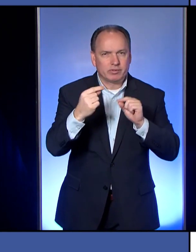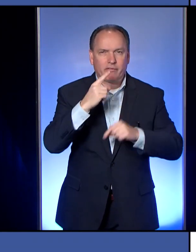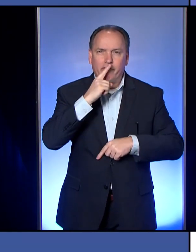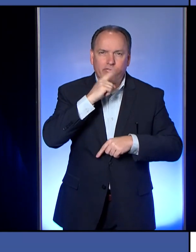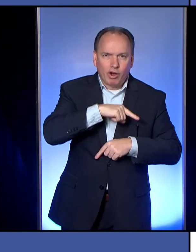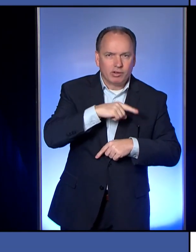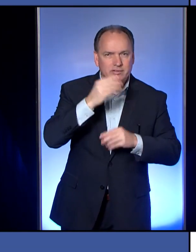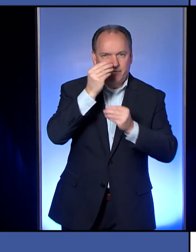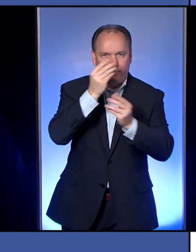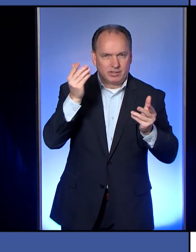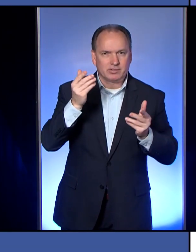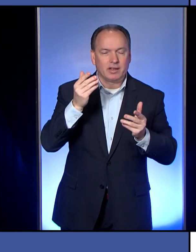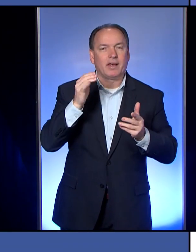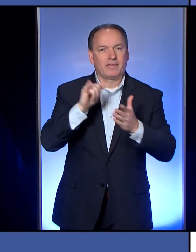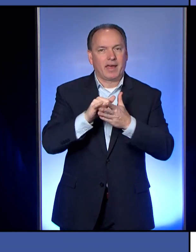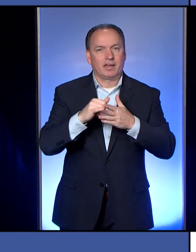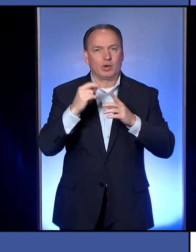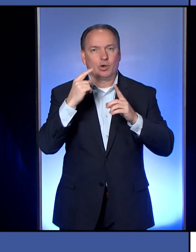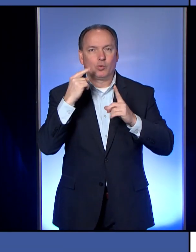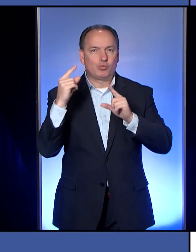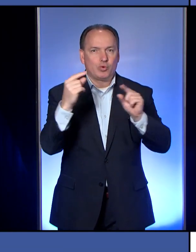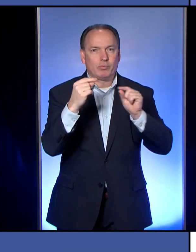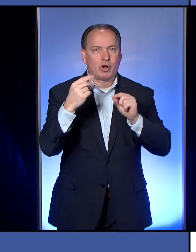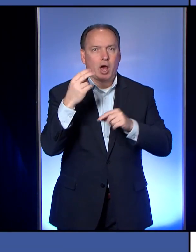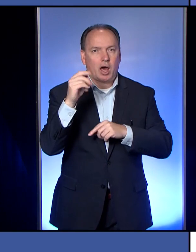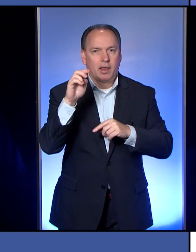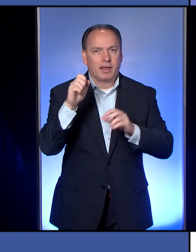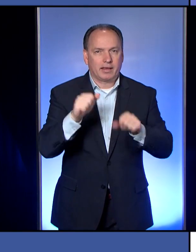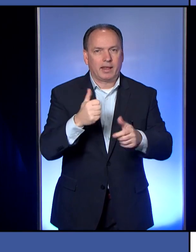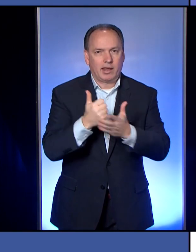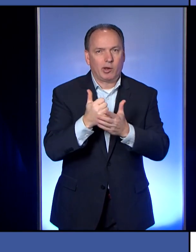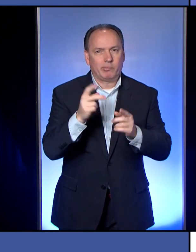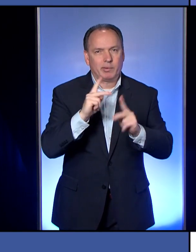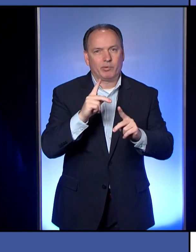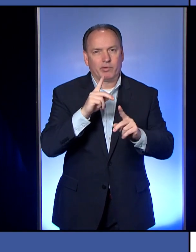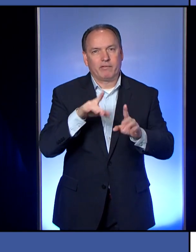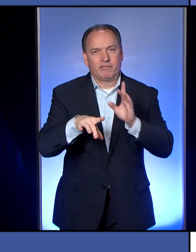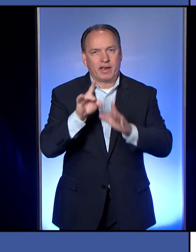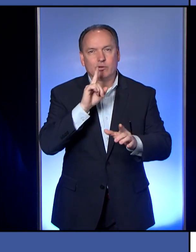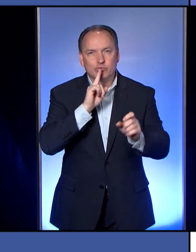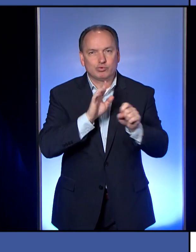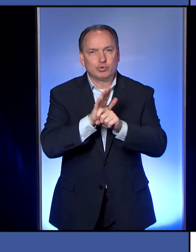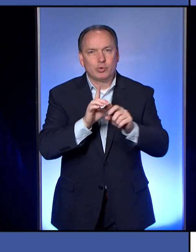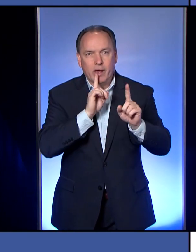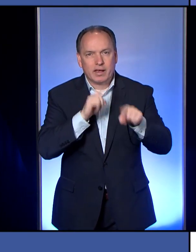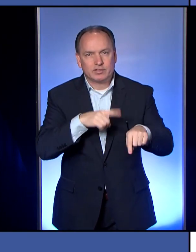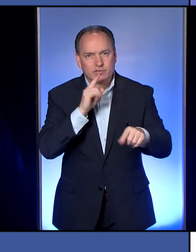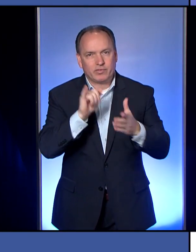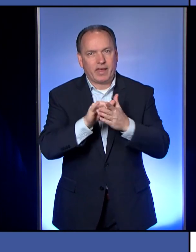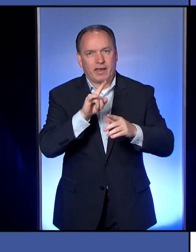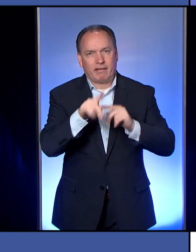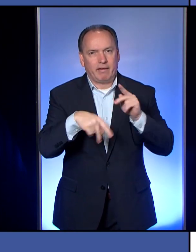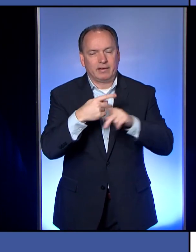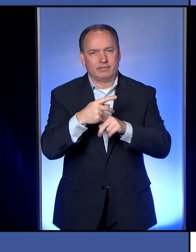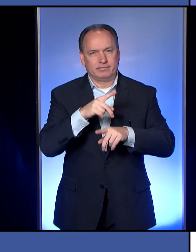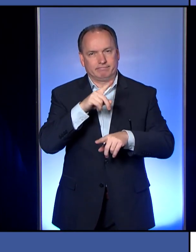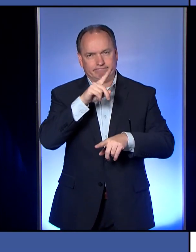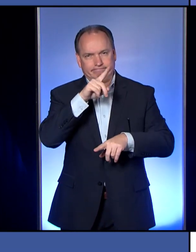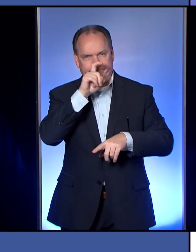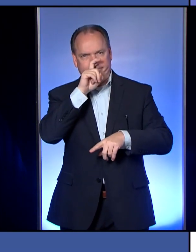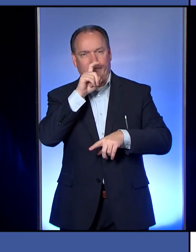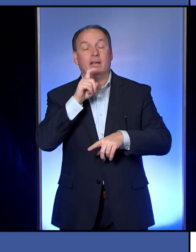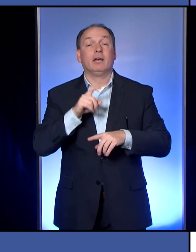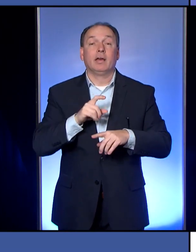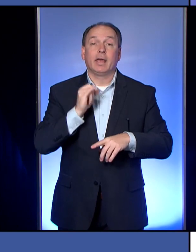this is where the rumor hotline can help people. They're trying to find out the answers, the true answers to those type of questions. And again, if you do have